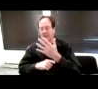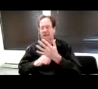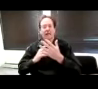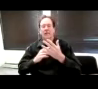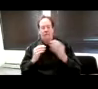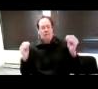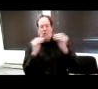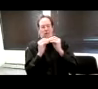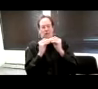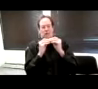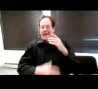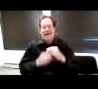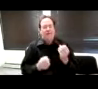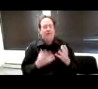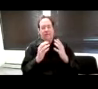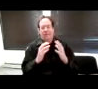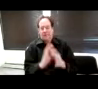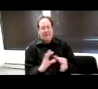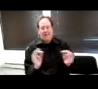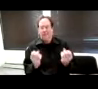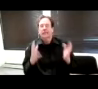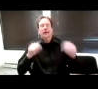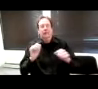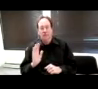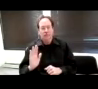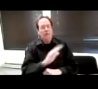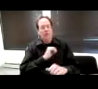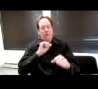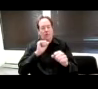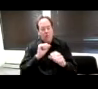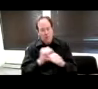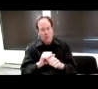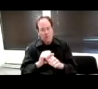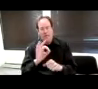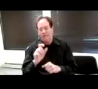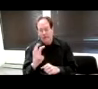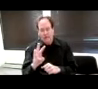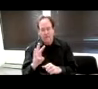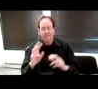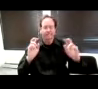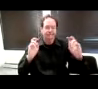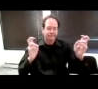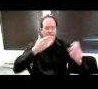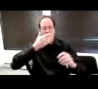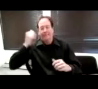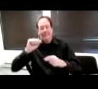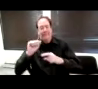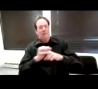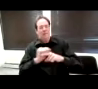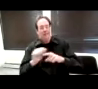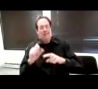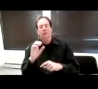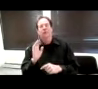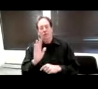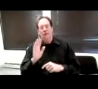much captioning as possible to your workflows as a best practice so that your video and